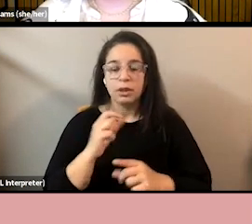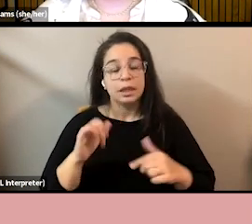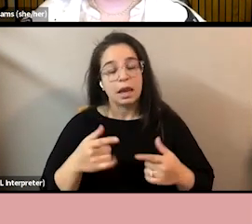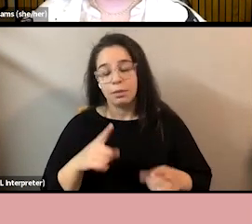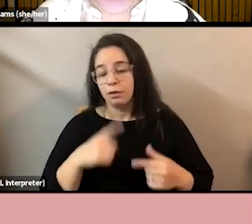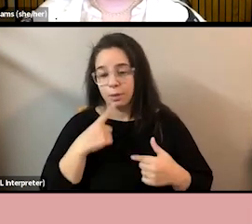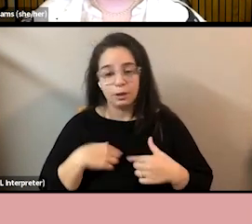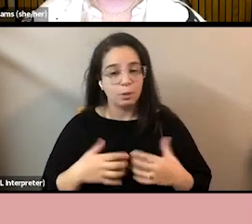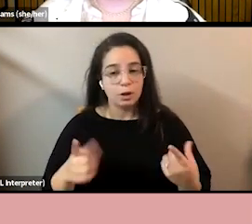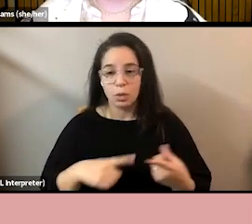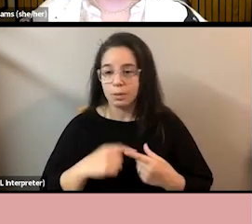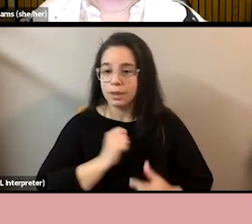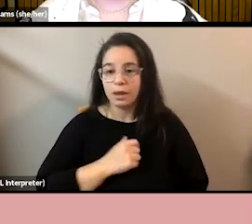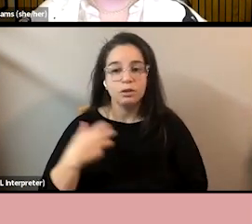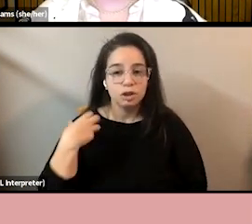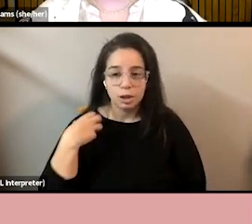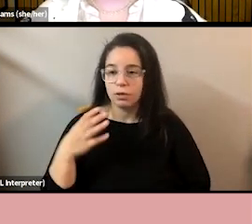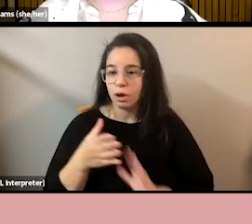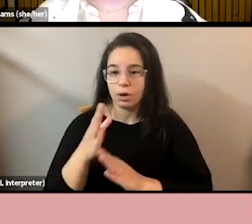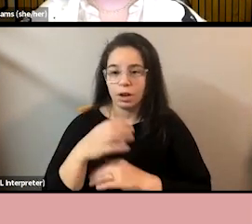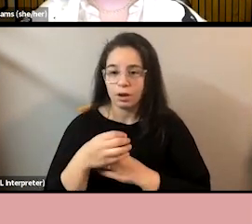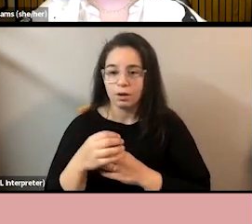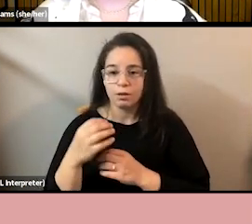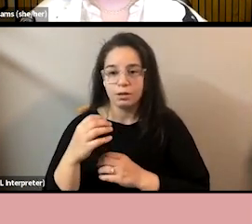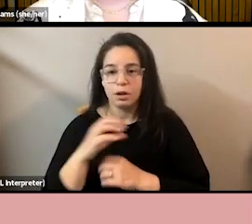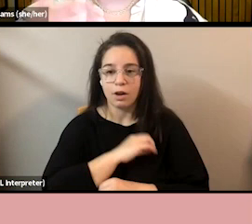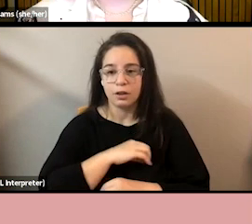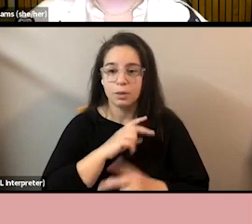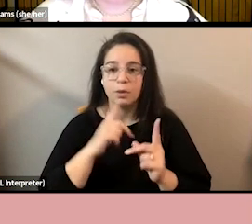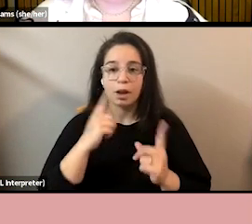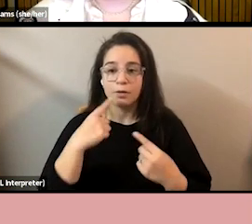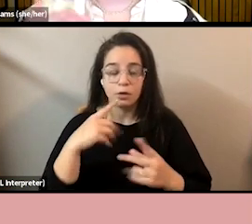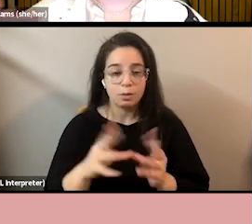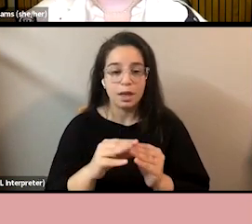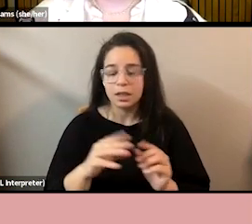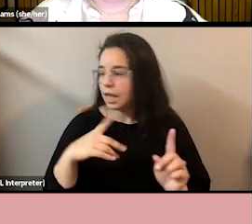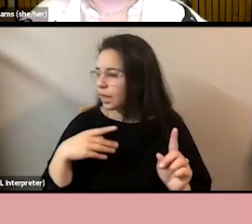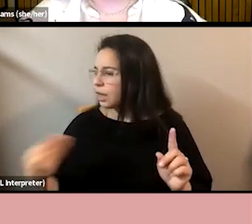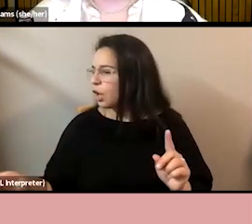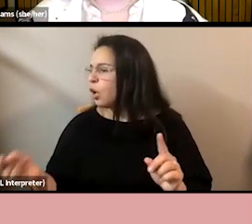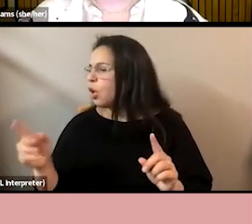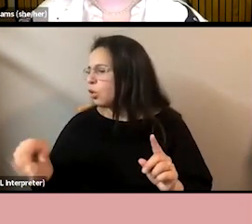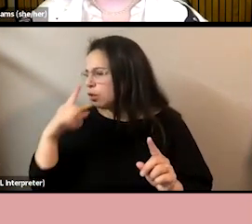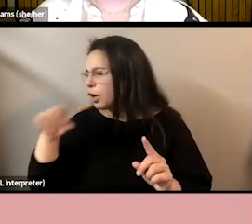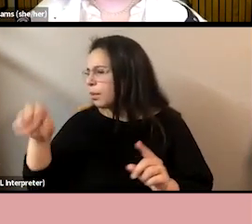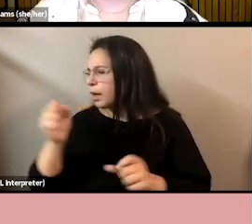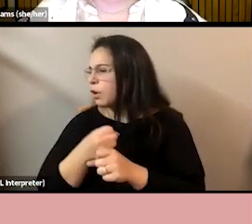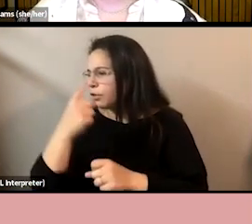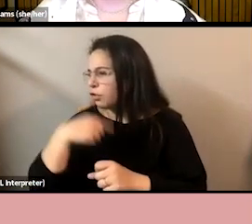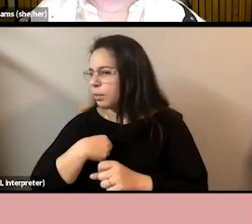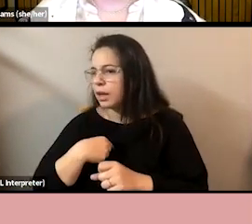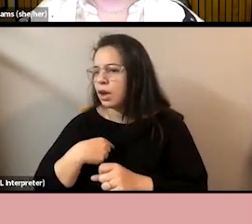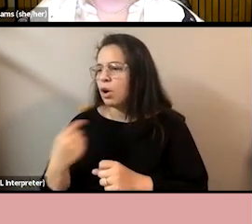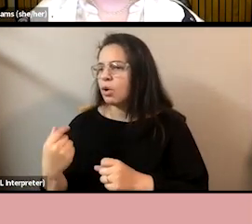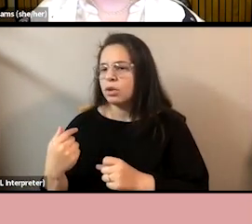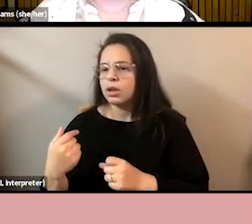much when I was the chief operating officer. People would come for meetings or interviews and automatically give me their coffee order. They'd say I'll just